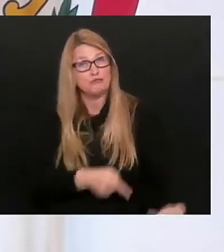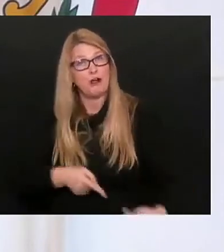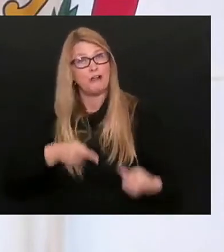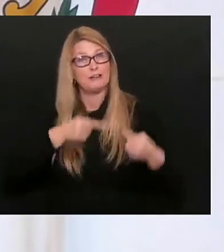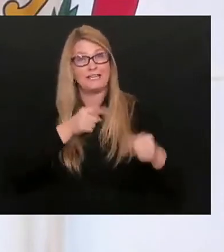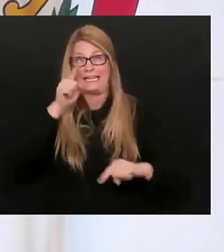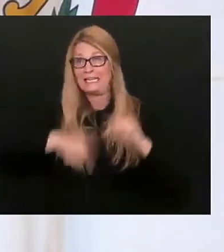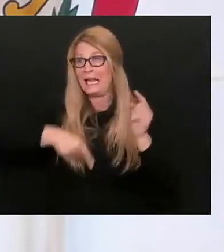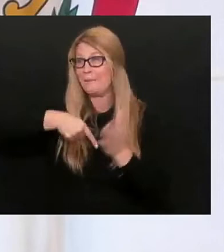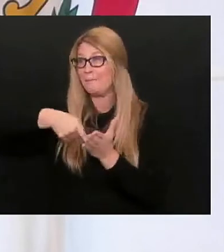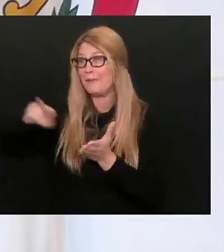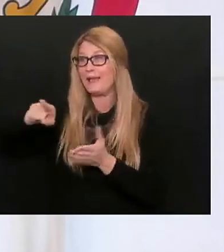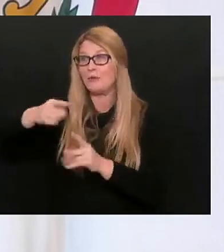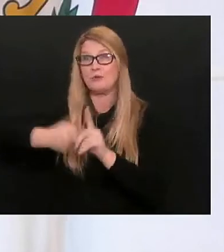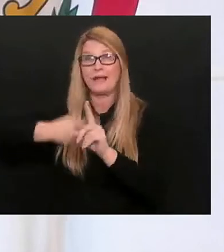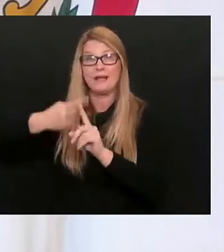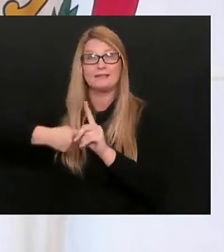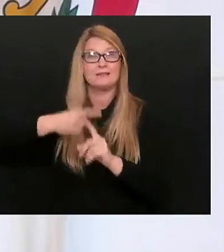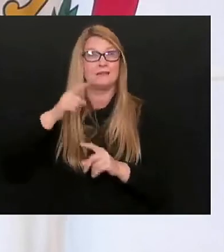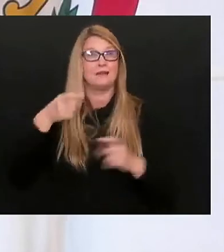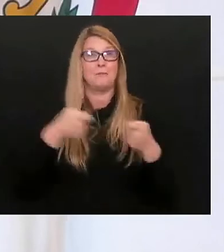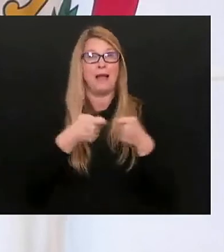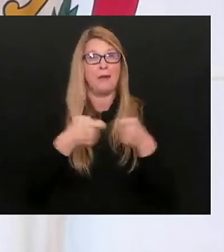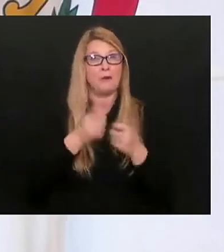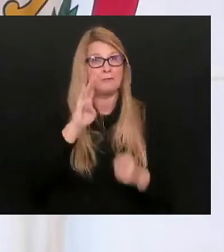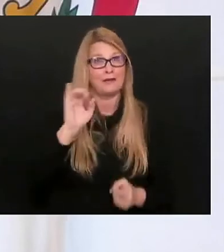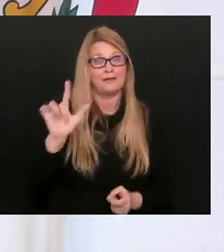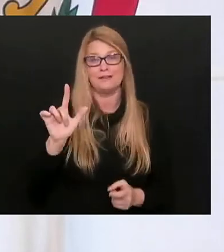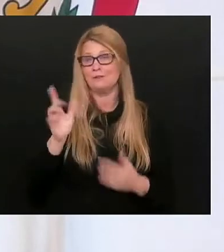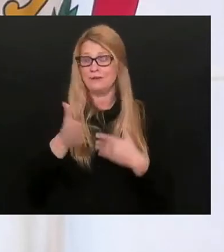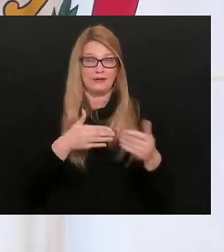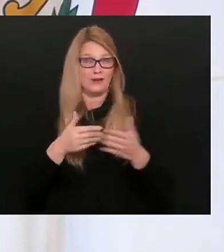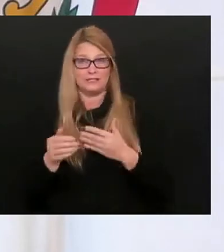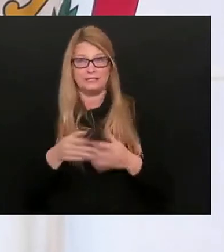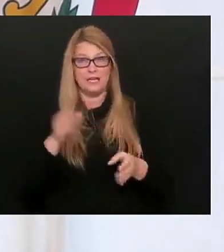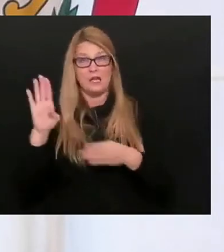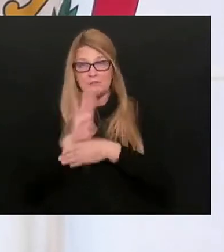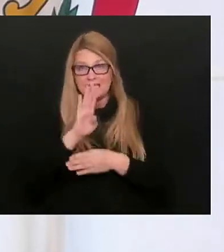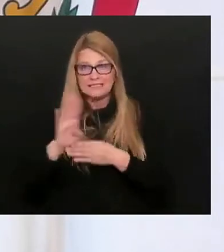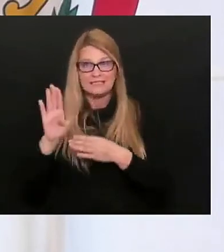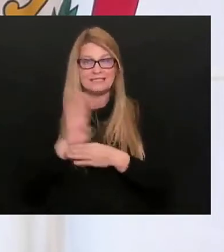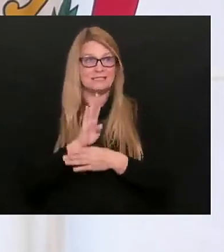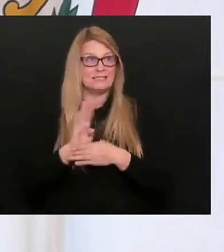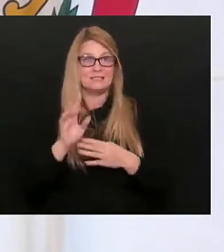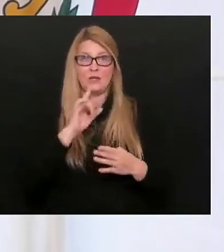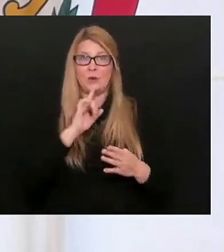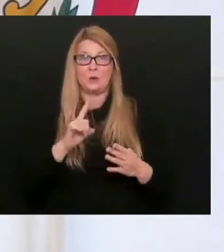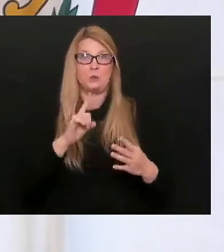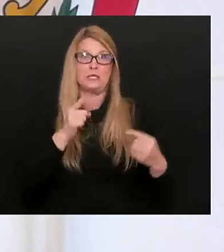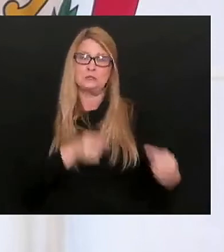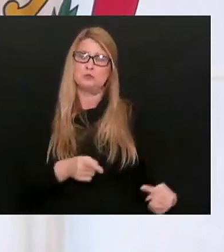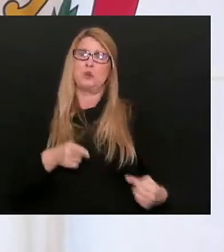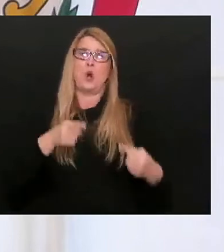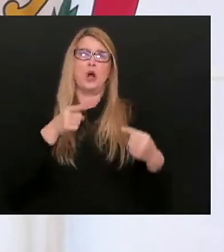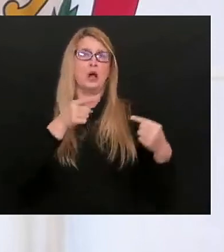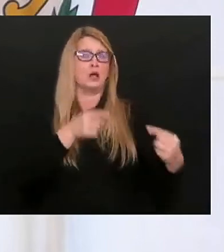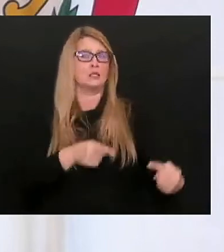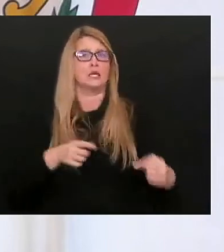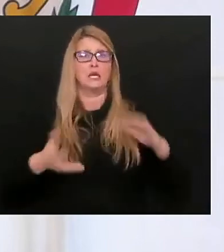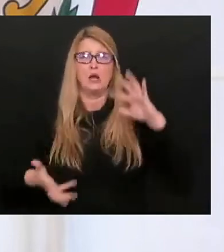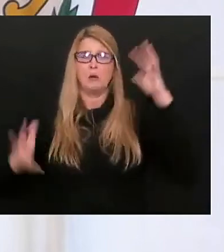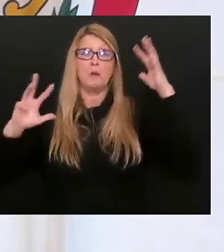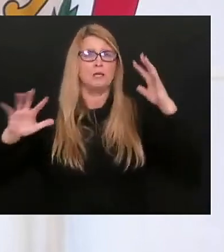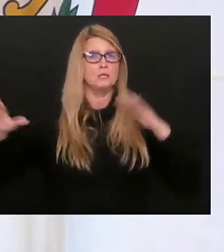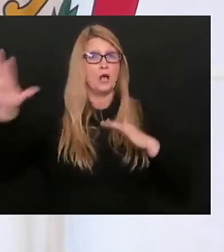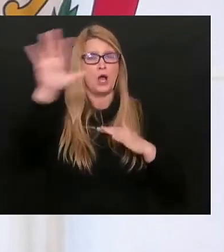their rent or they can't pay their power bill or whatever it may be, and businesses that are all to pieces all across this land